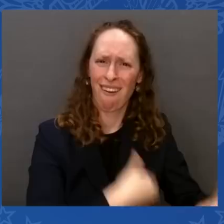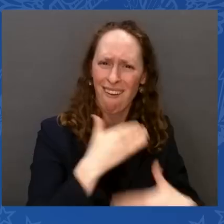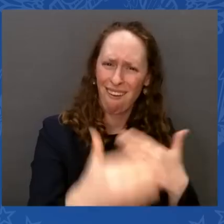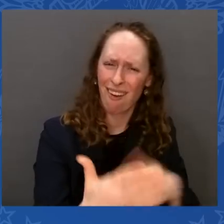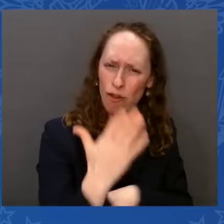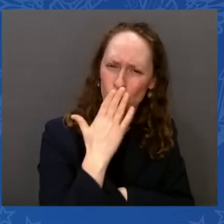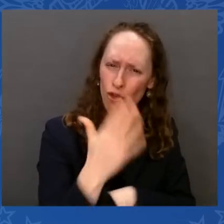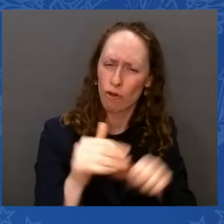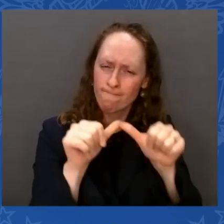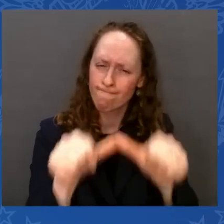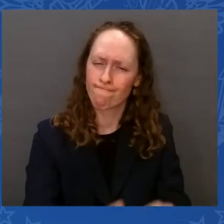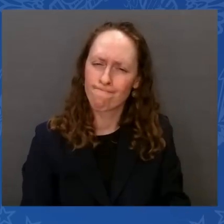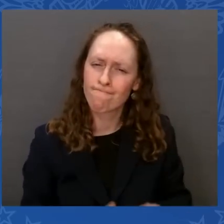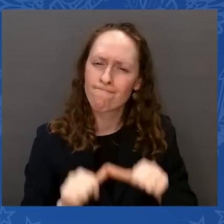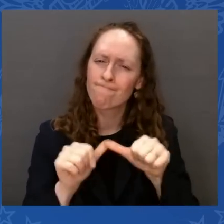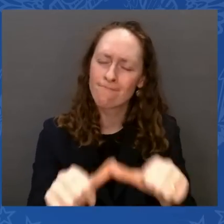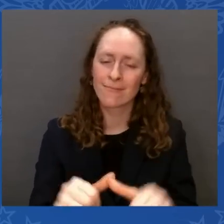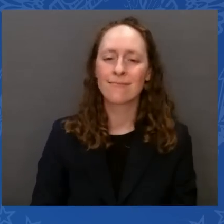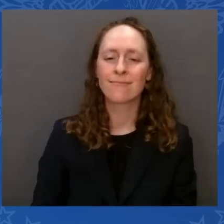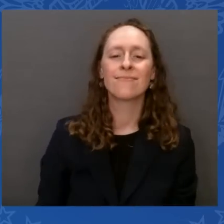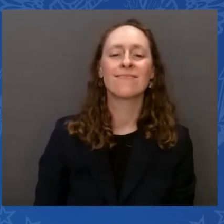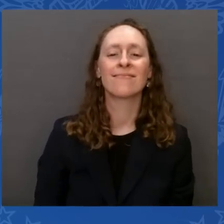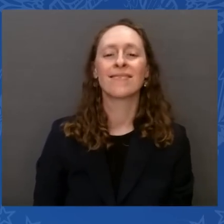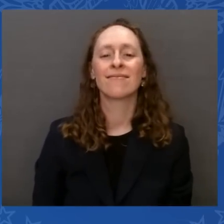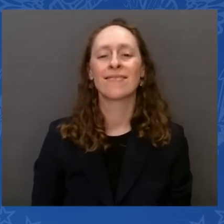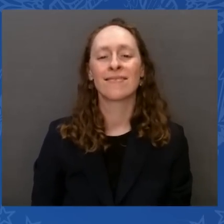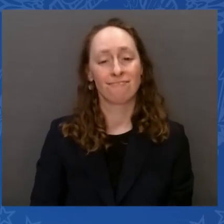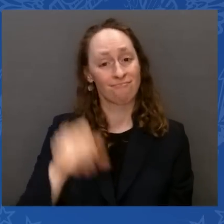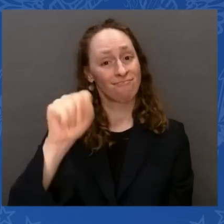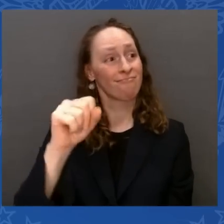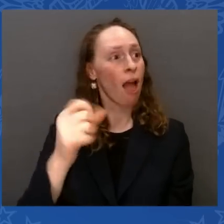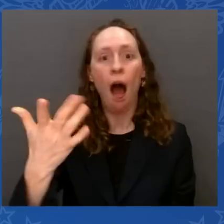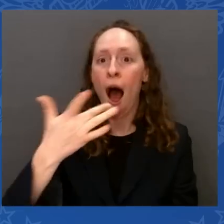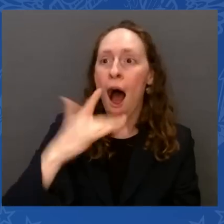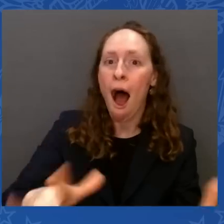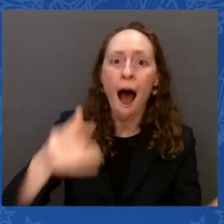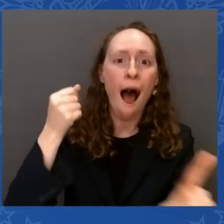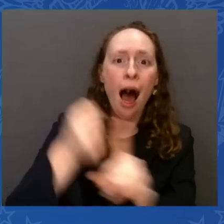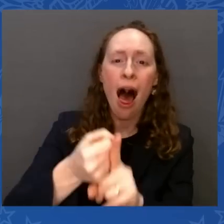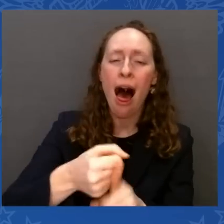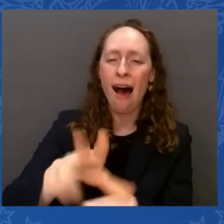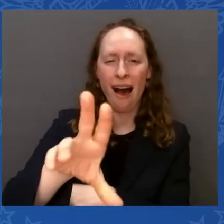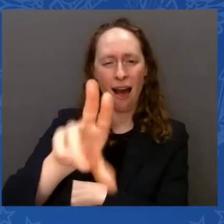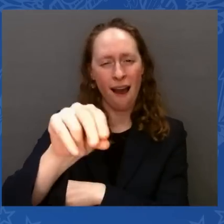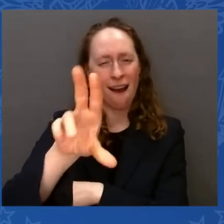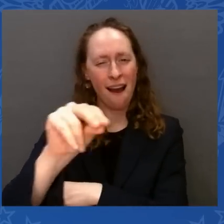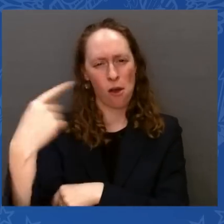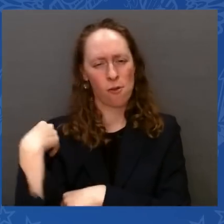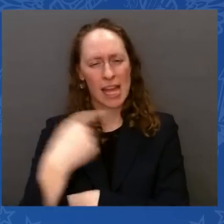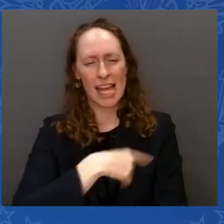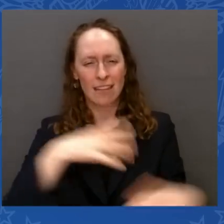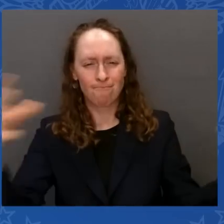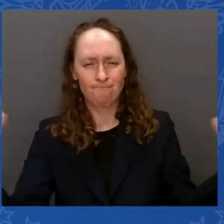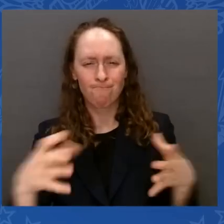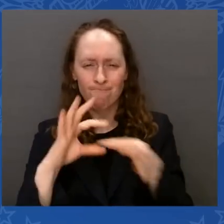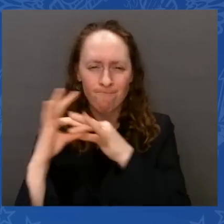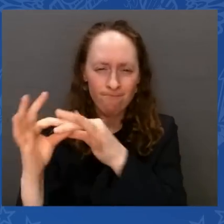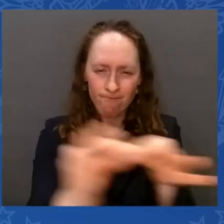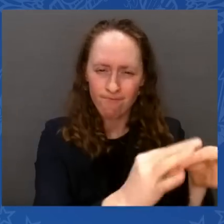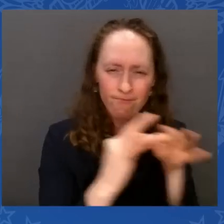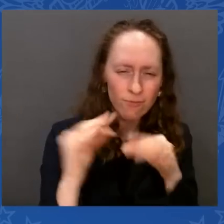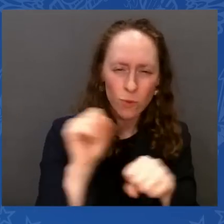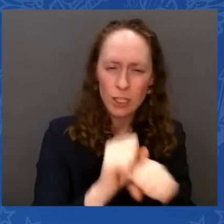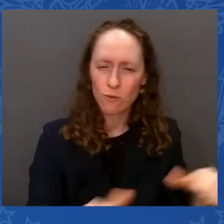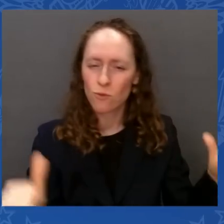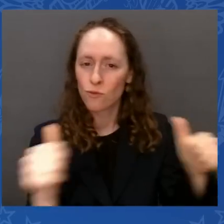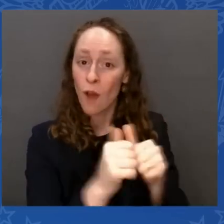worked together. We've worked tightly together. We passed the American Rescue Plan, which built out a whole hell of a lot of Republican governors. They